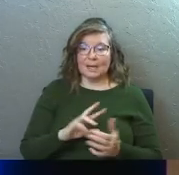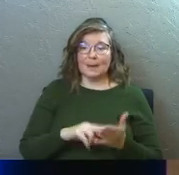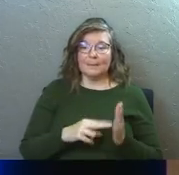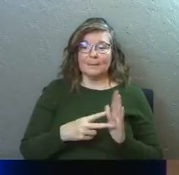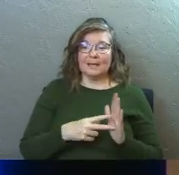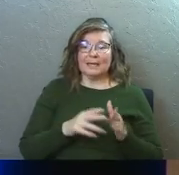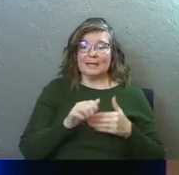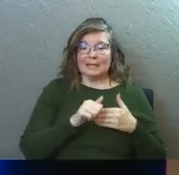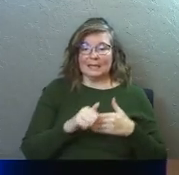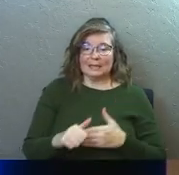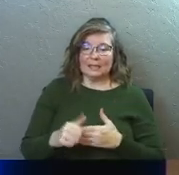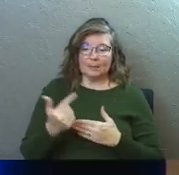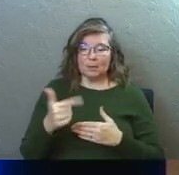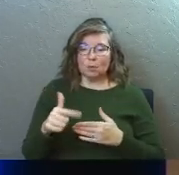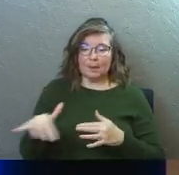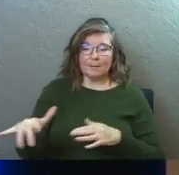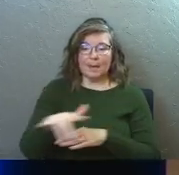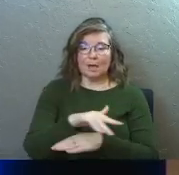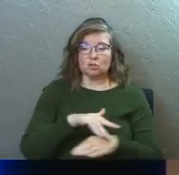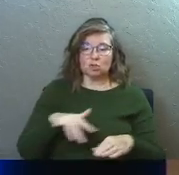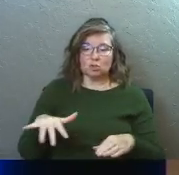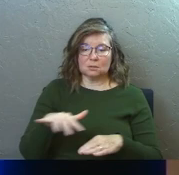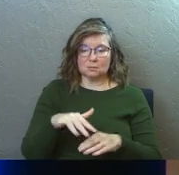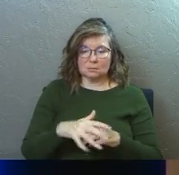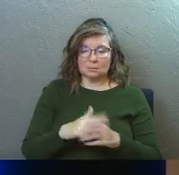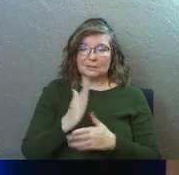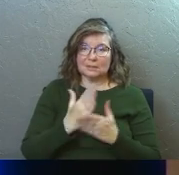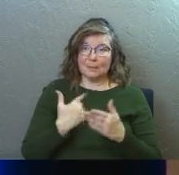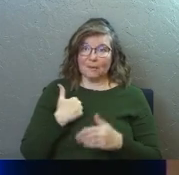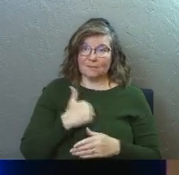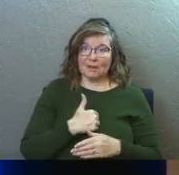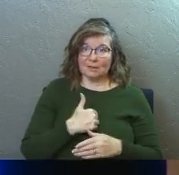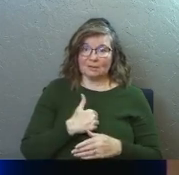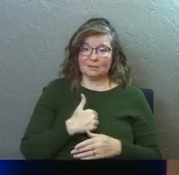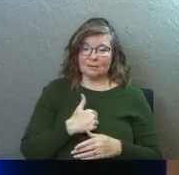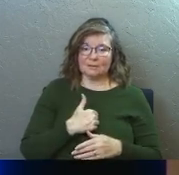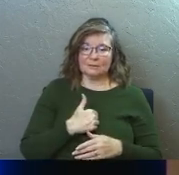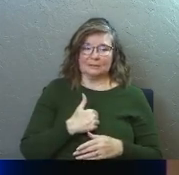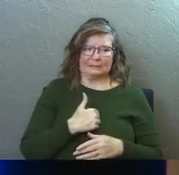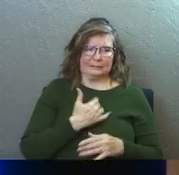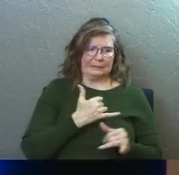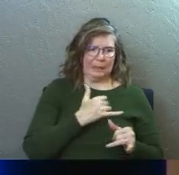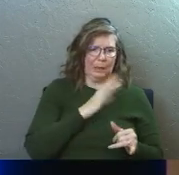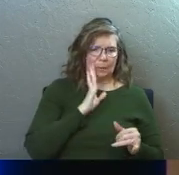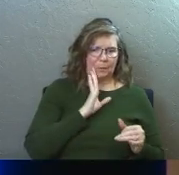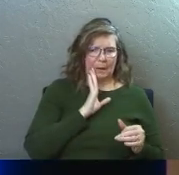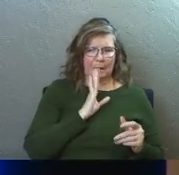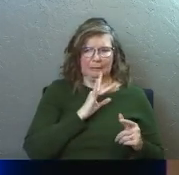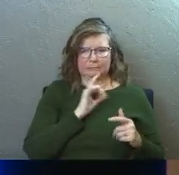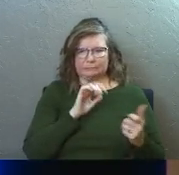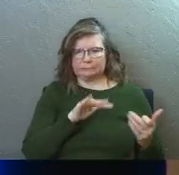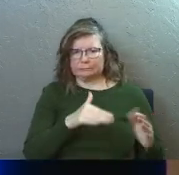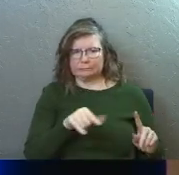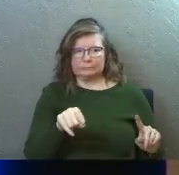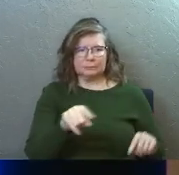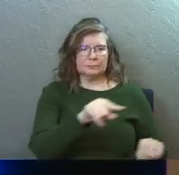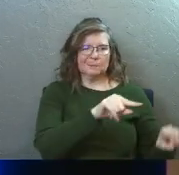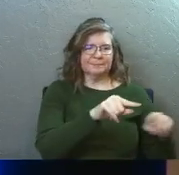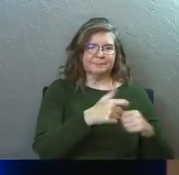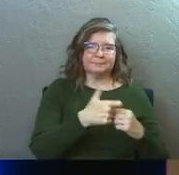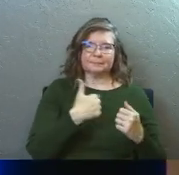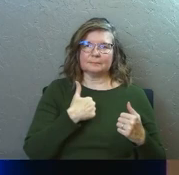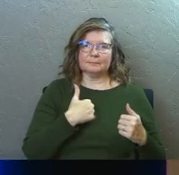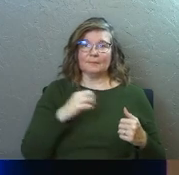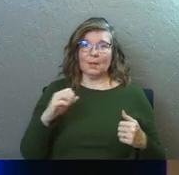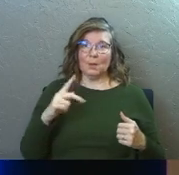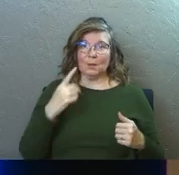Because he leads me into these green pastures. Some of us pastures are looking a little yellow. You know what I'm saying? We